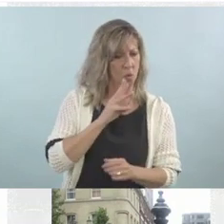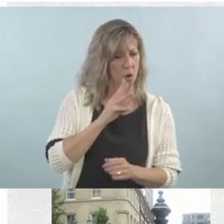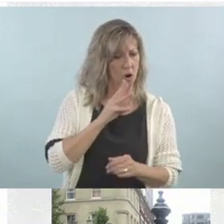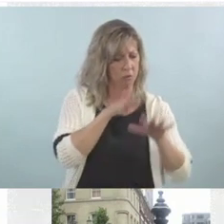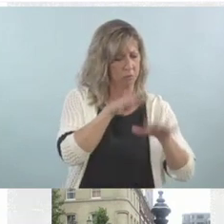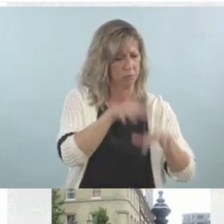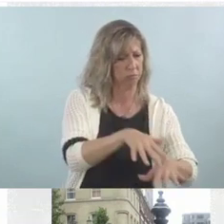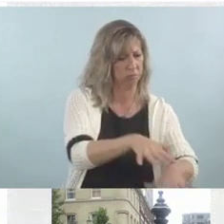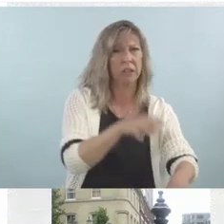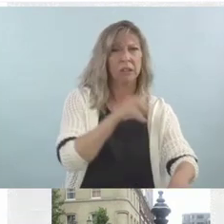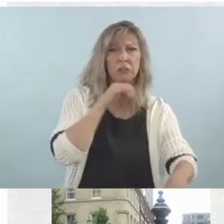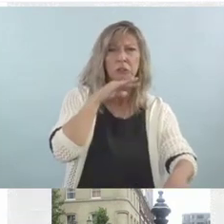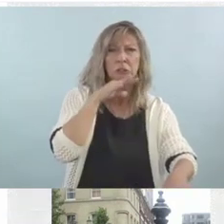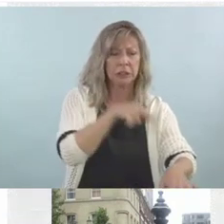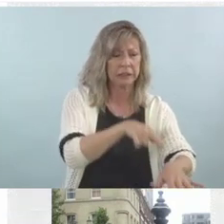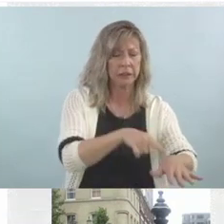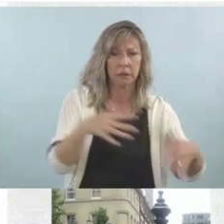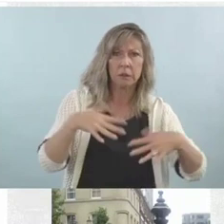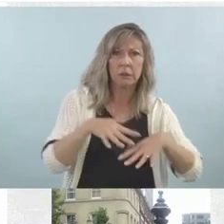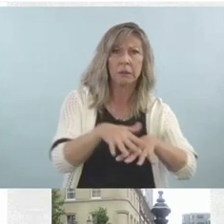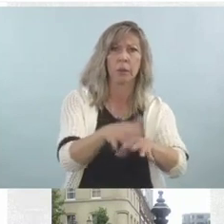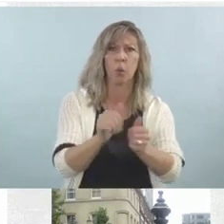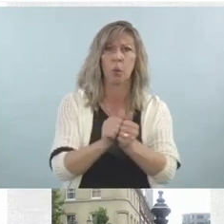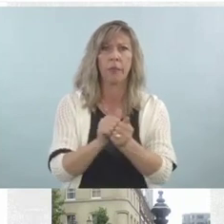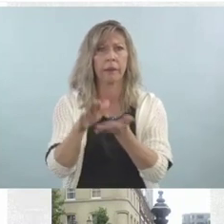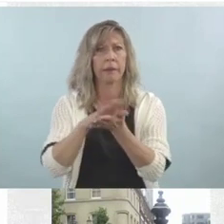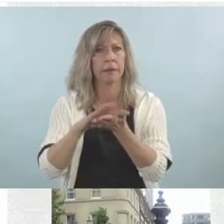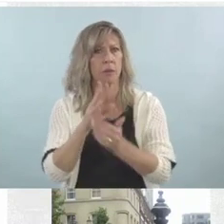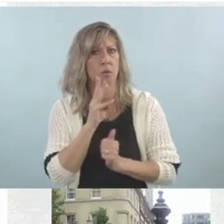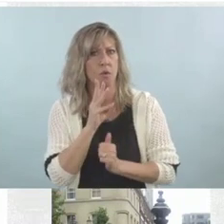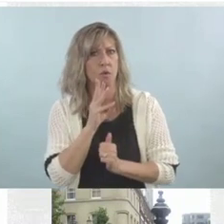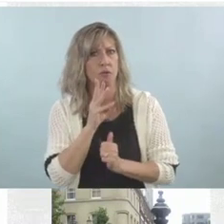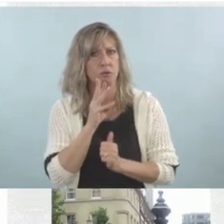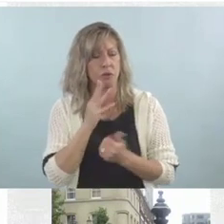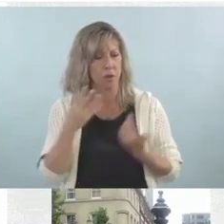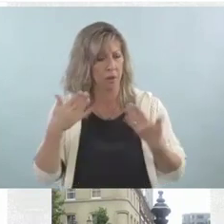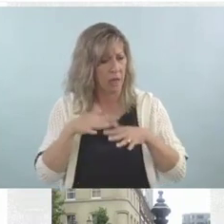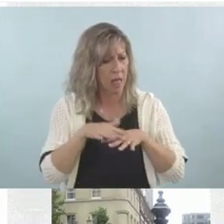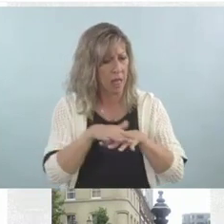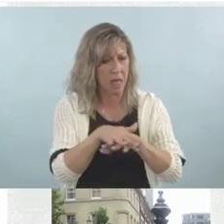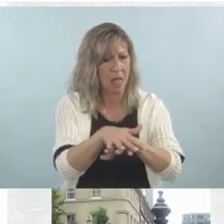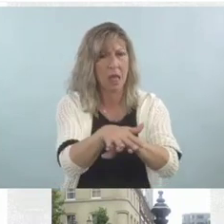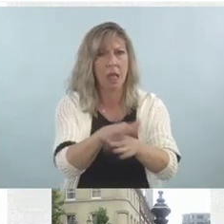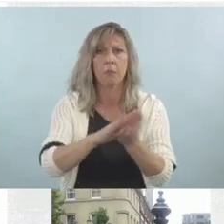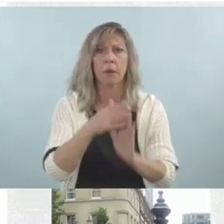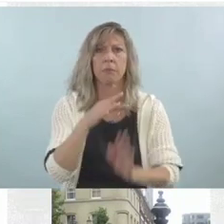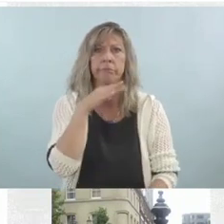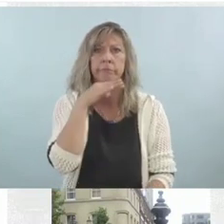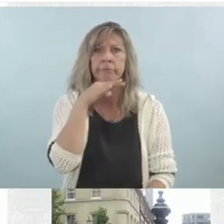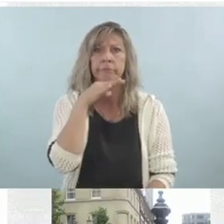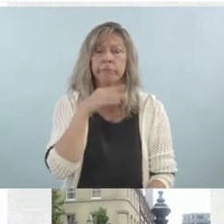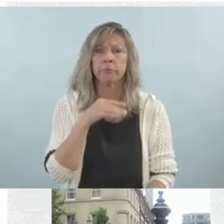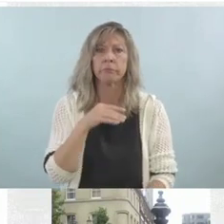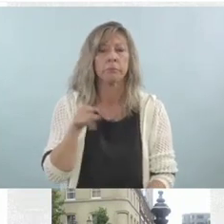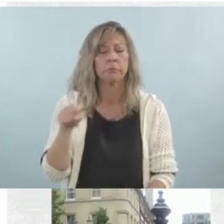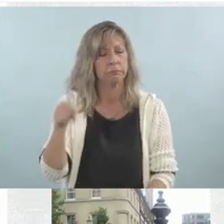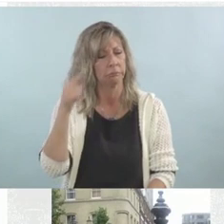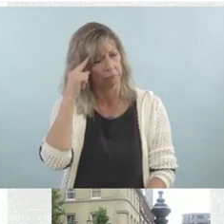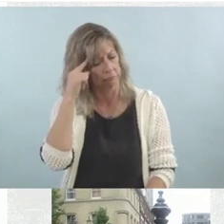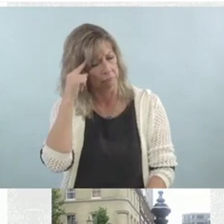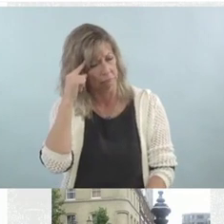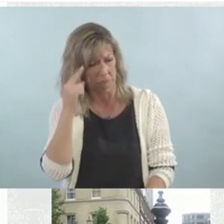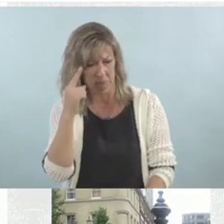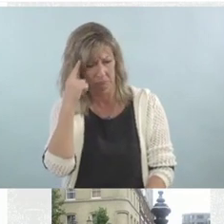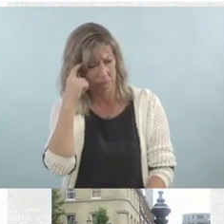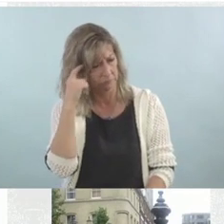fresh water causing contamination. And he hypothesized that that was the source